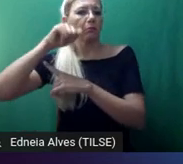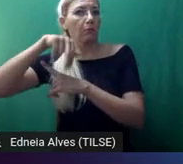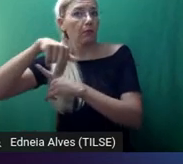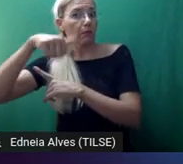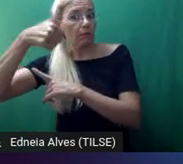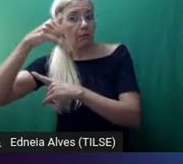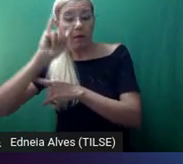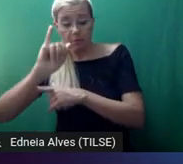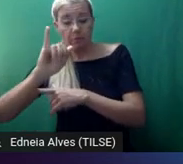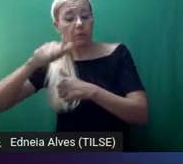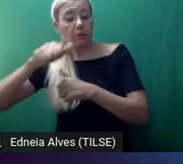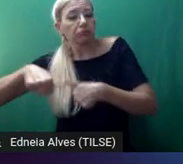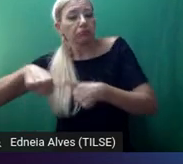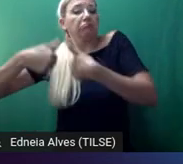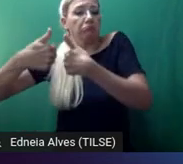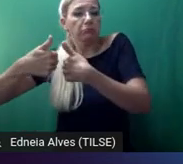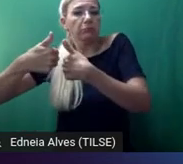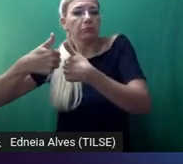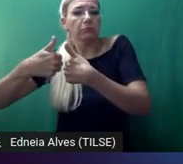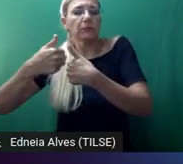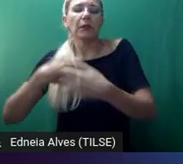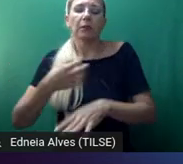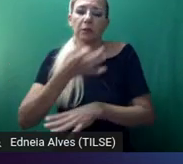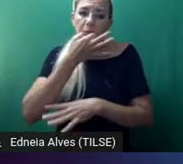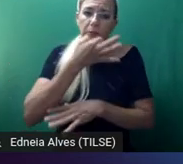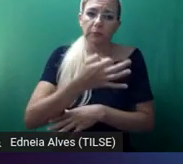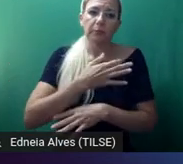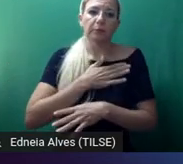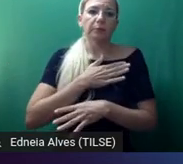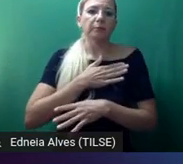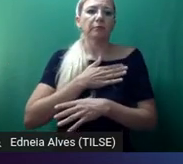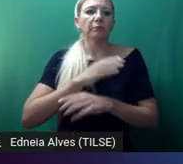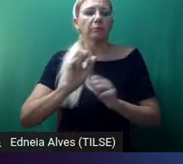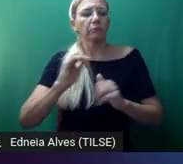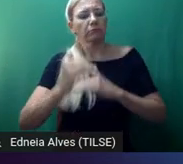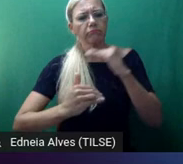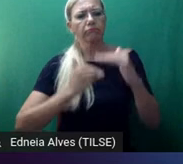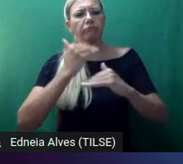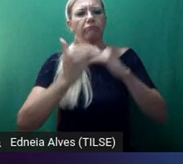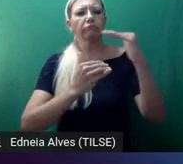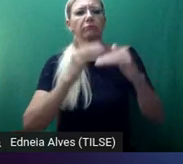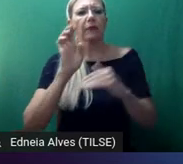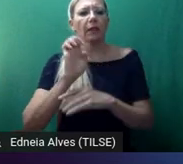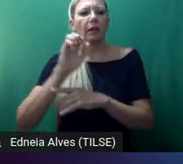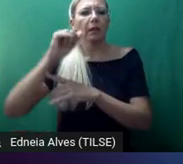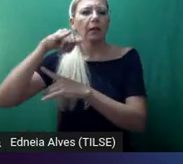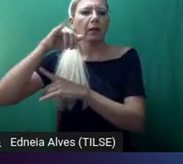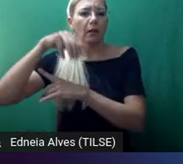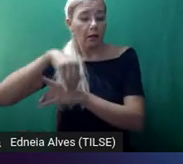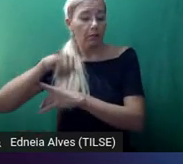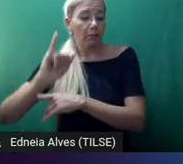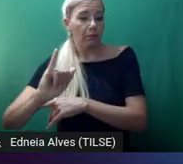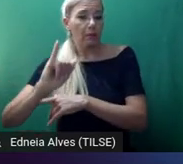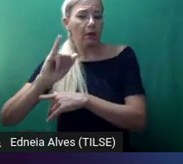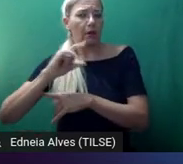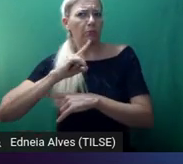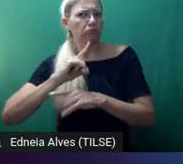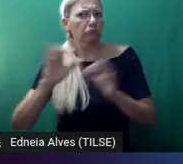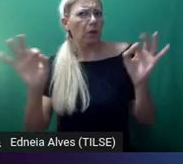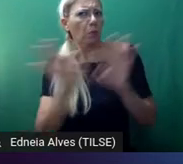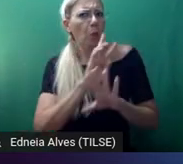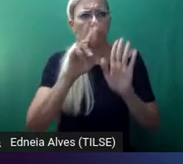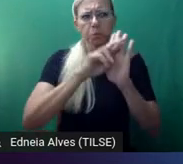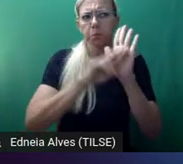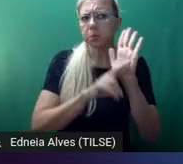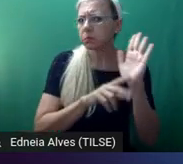And my takeaway messages are that successful EMI, it's not a formula. So,